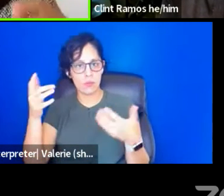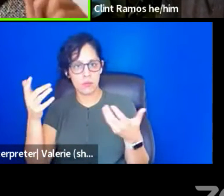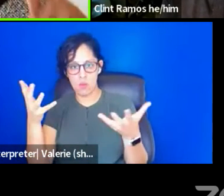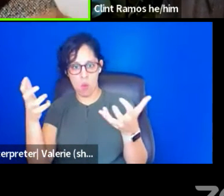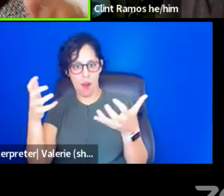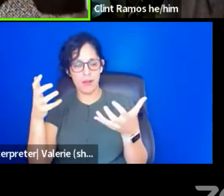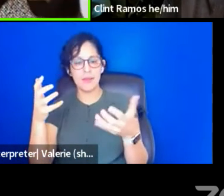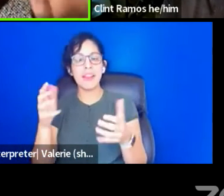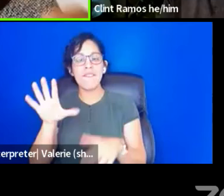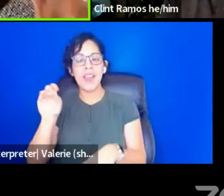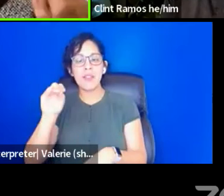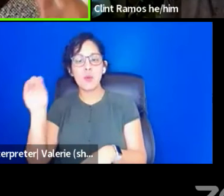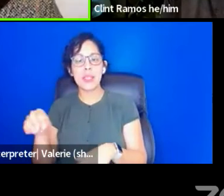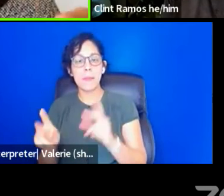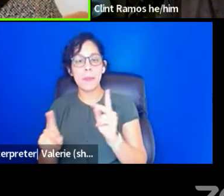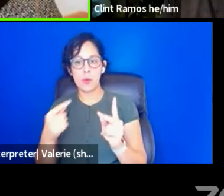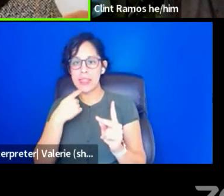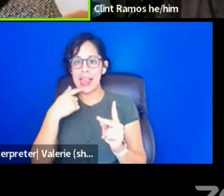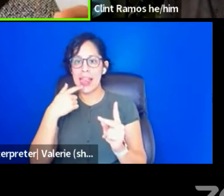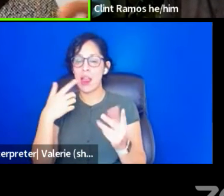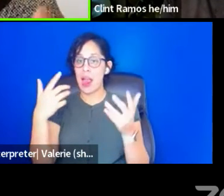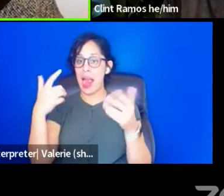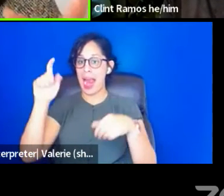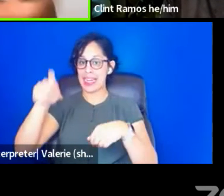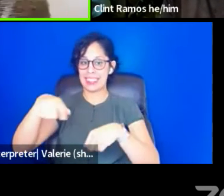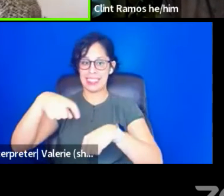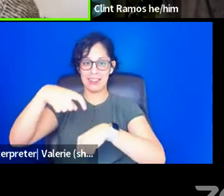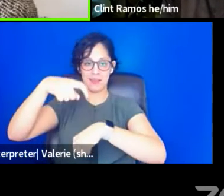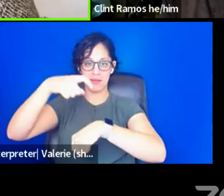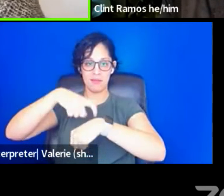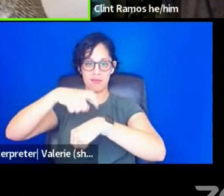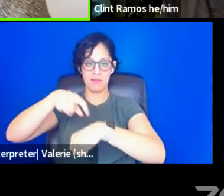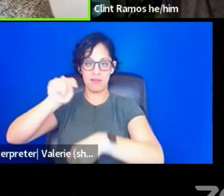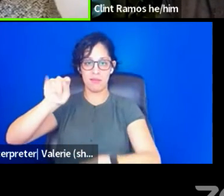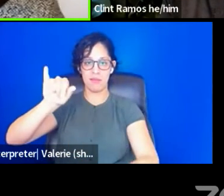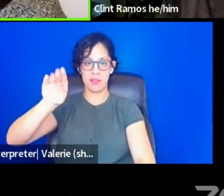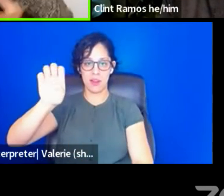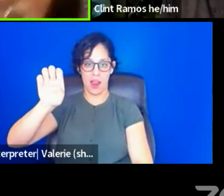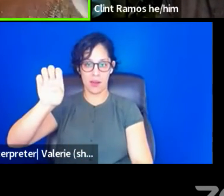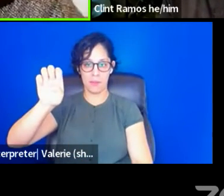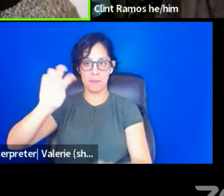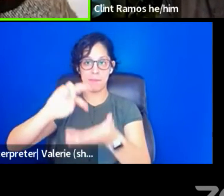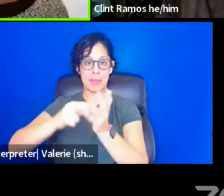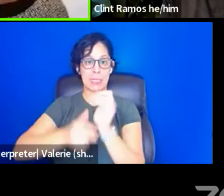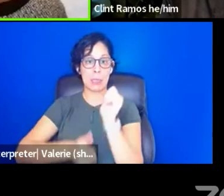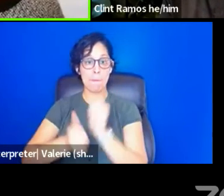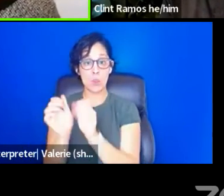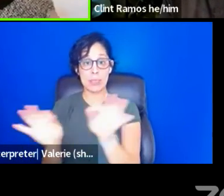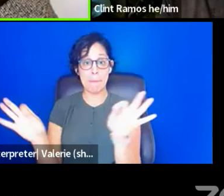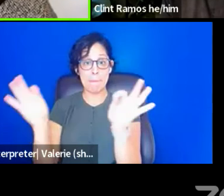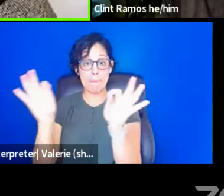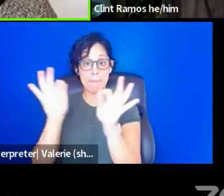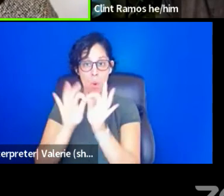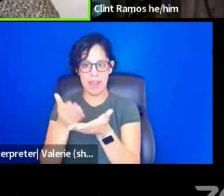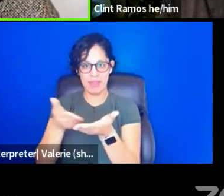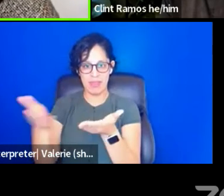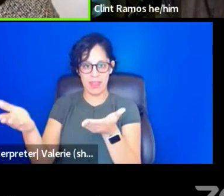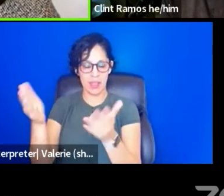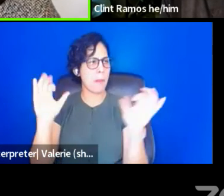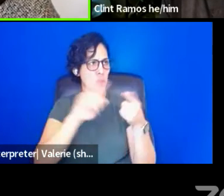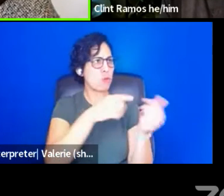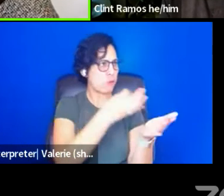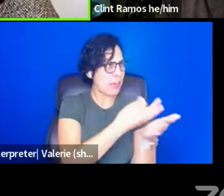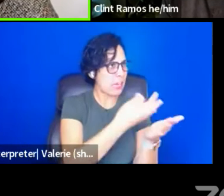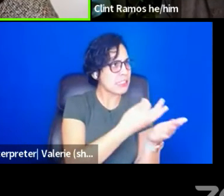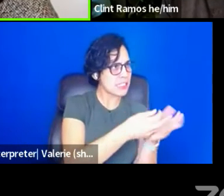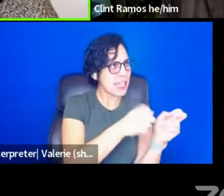me says that that is the biggest commodity in addition to finances, which allow us to, you know, make everything work. But